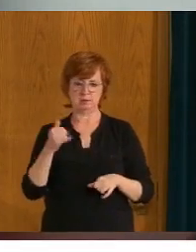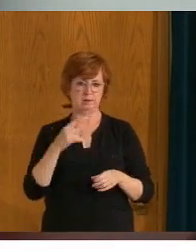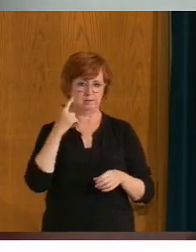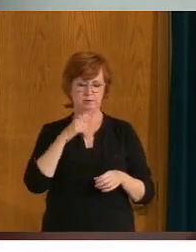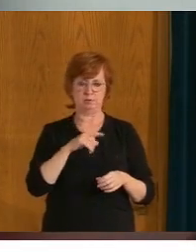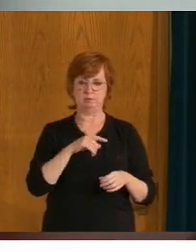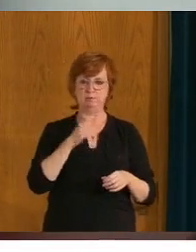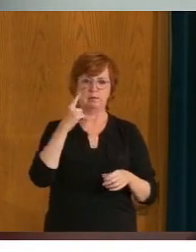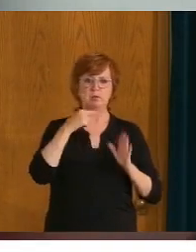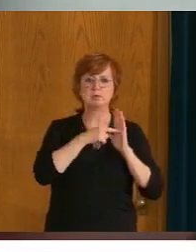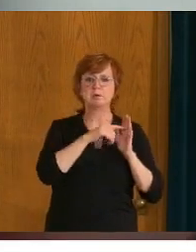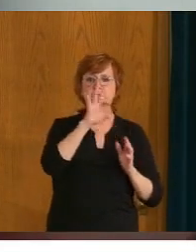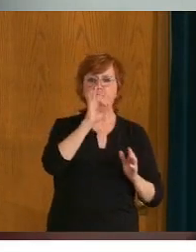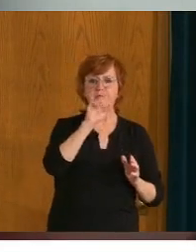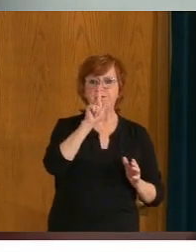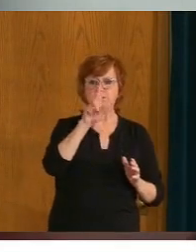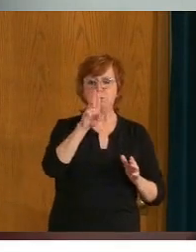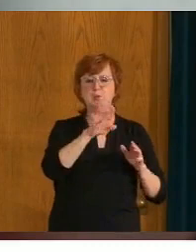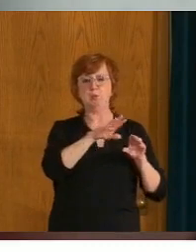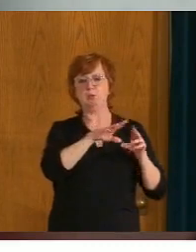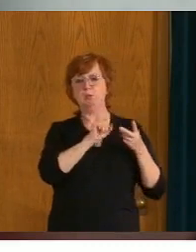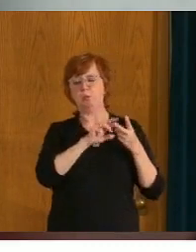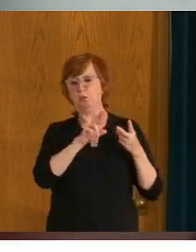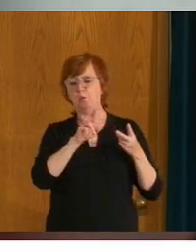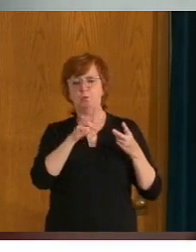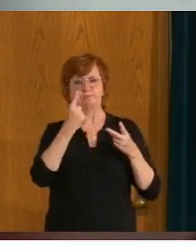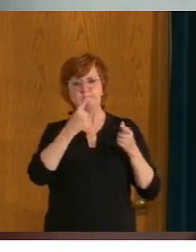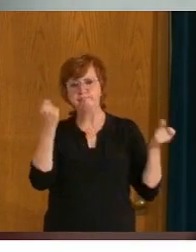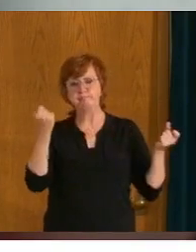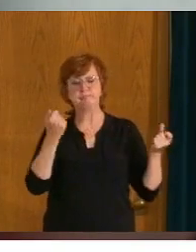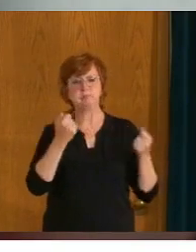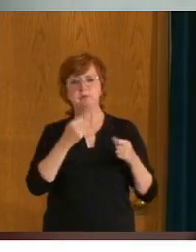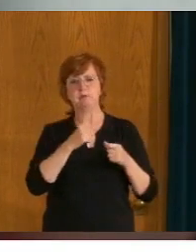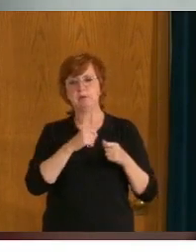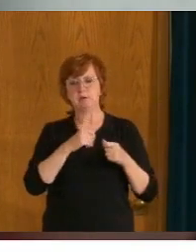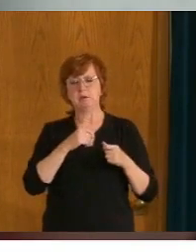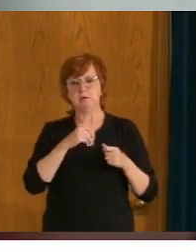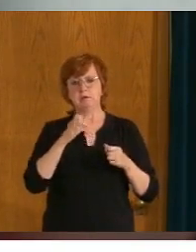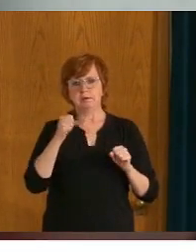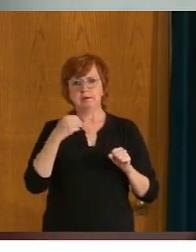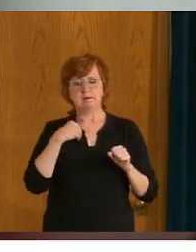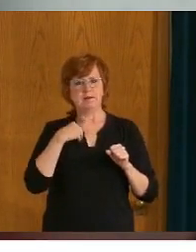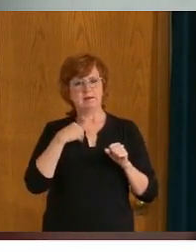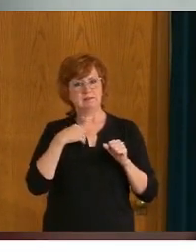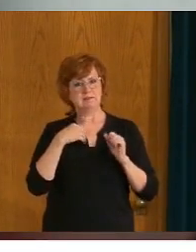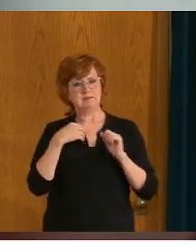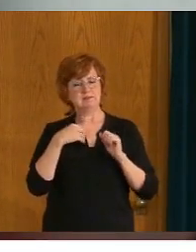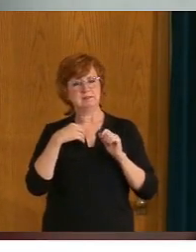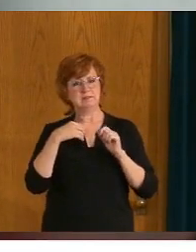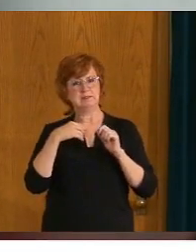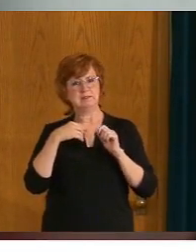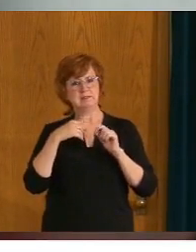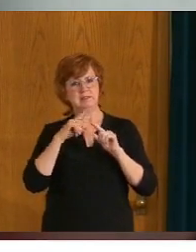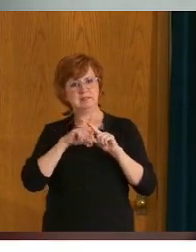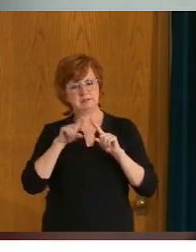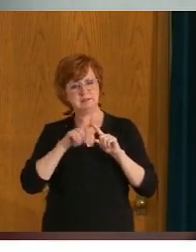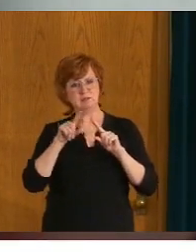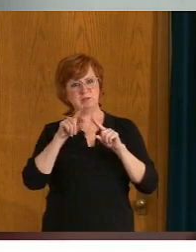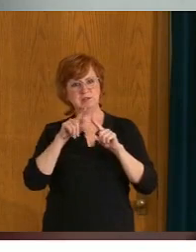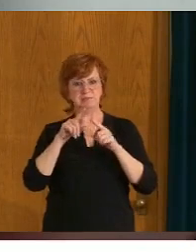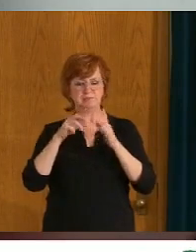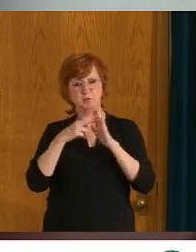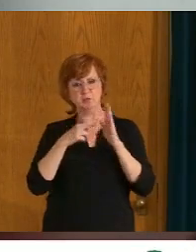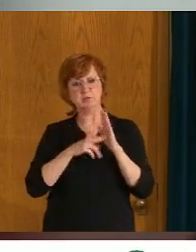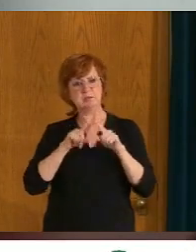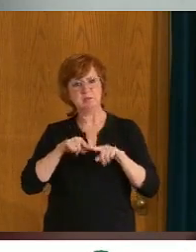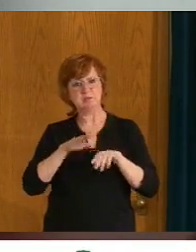might have different degrees of, uh, restrictions or, um, infection control practices, depending upon the scope of the outbreak. But as you